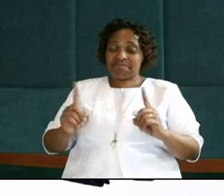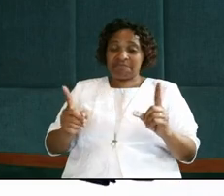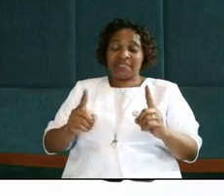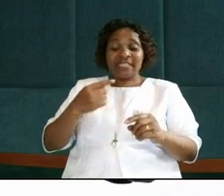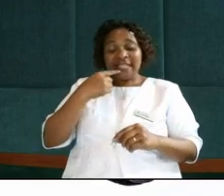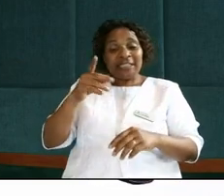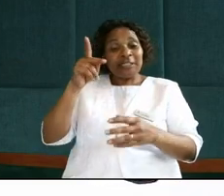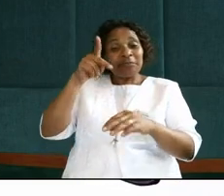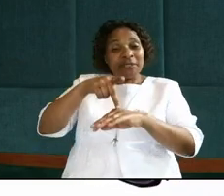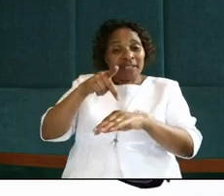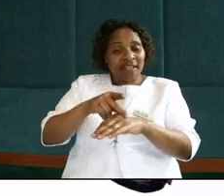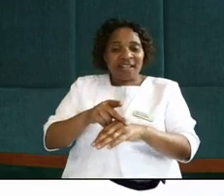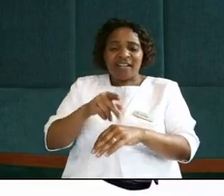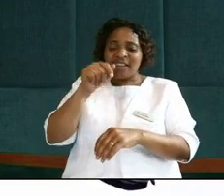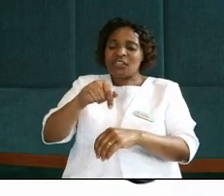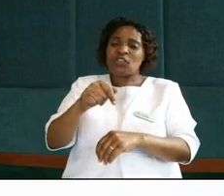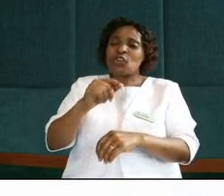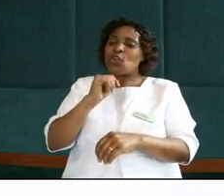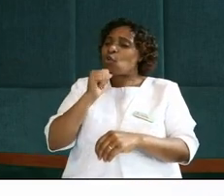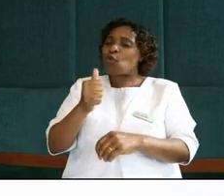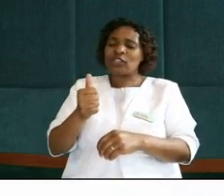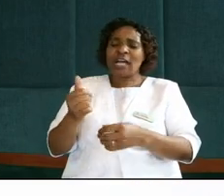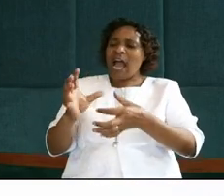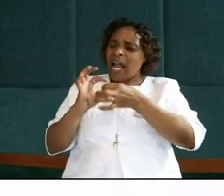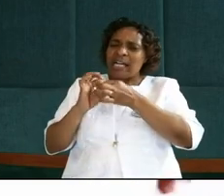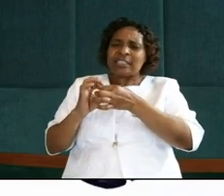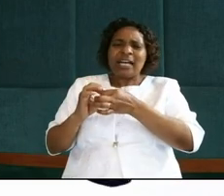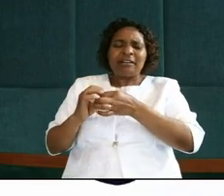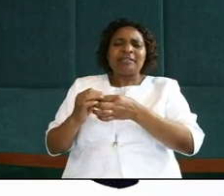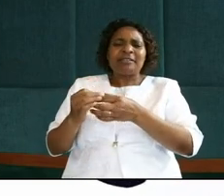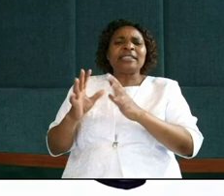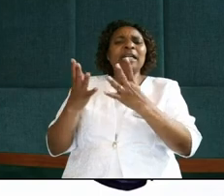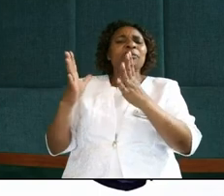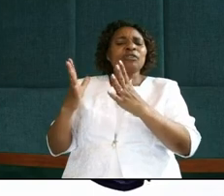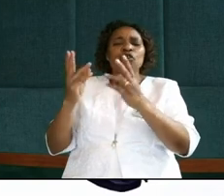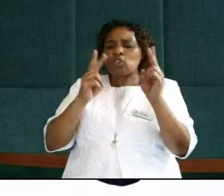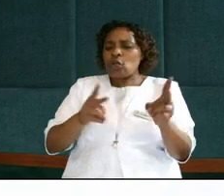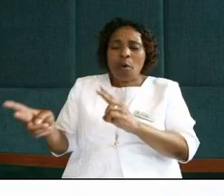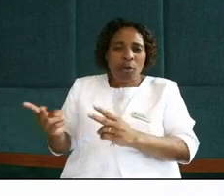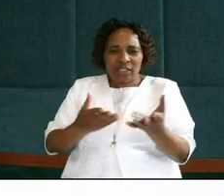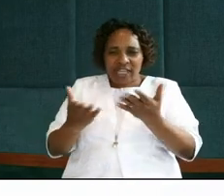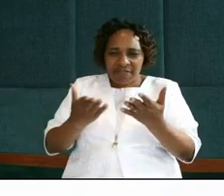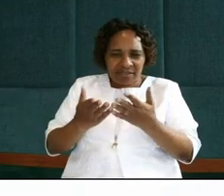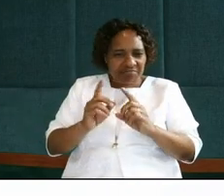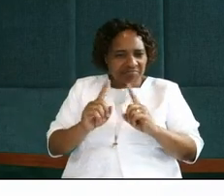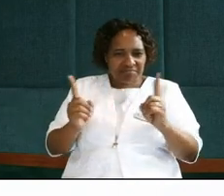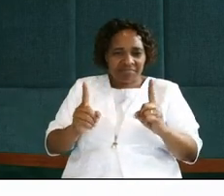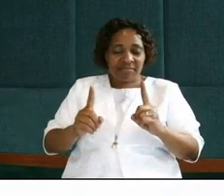Peter, is not a ritual for a mere service. This is